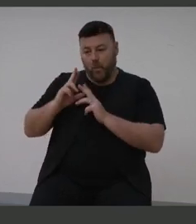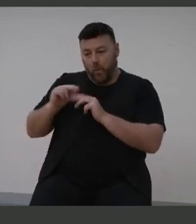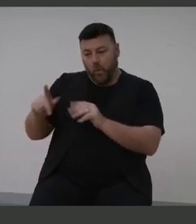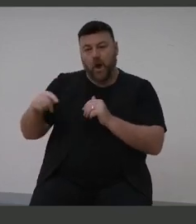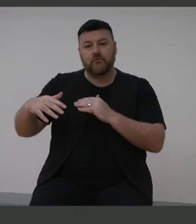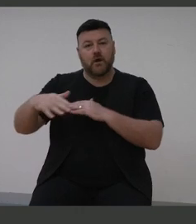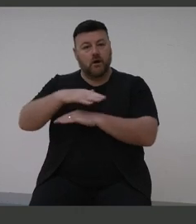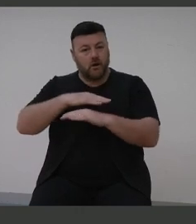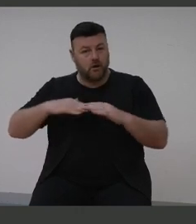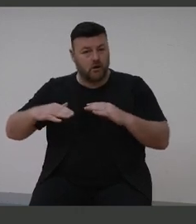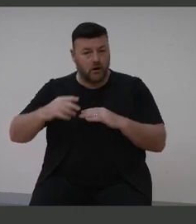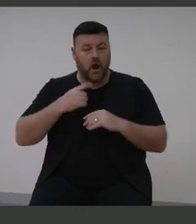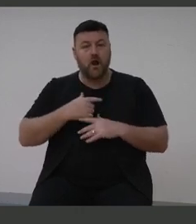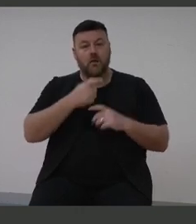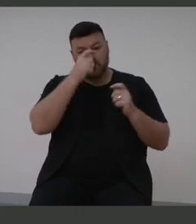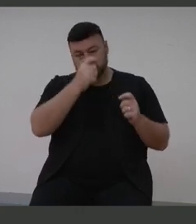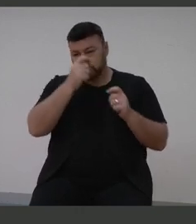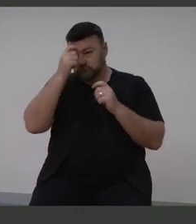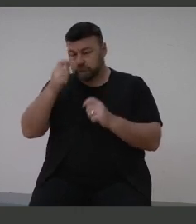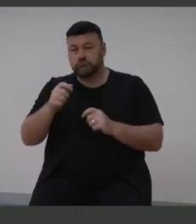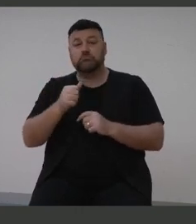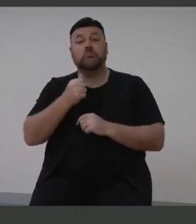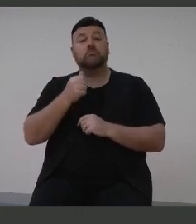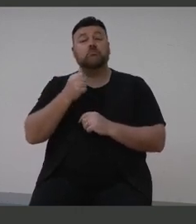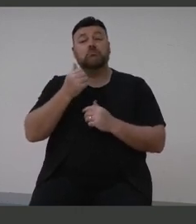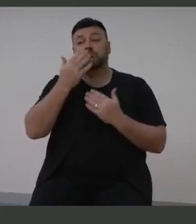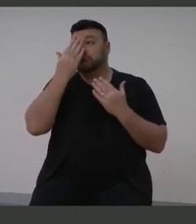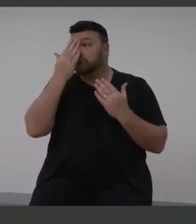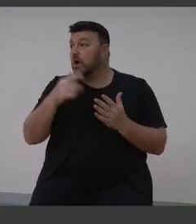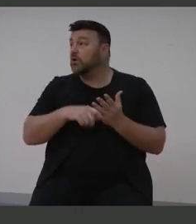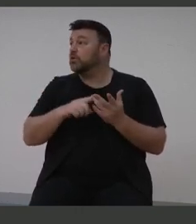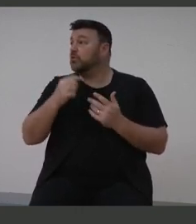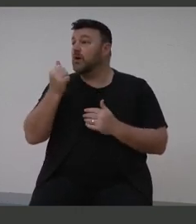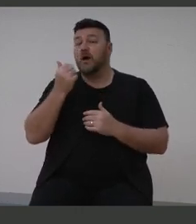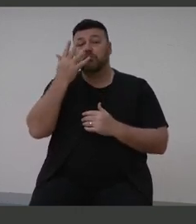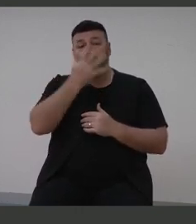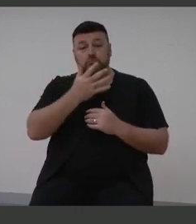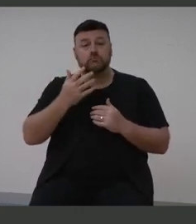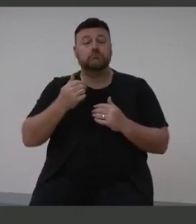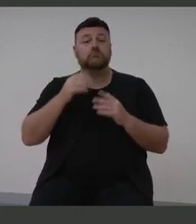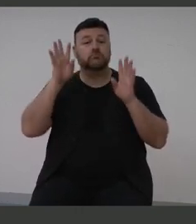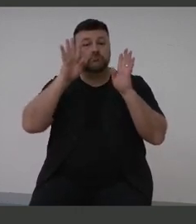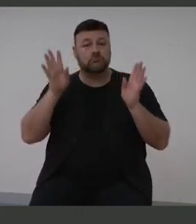extend my respects to any Aboriginal and Torres Strait Islander people with us here today. Thank you.